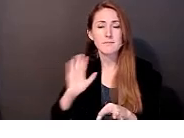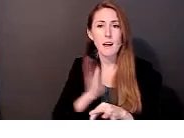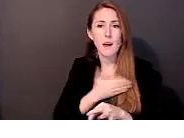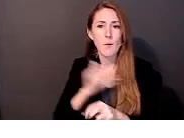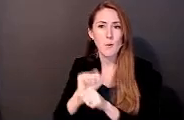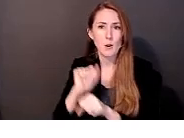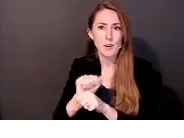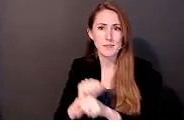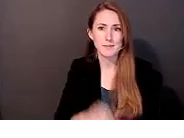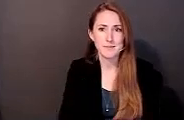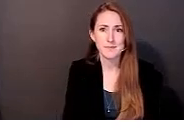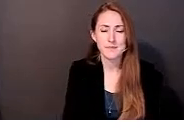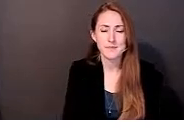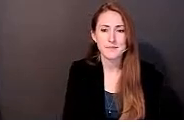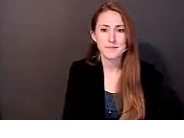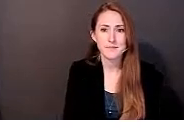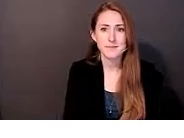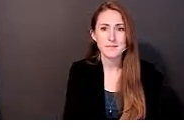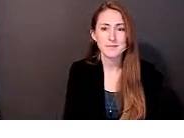institute.